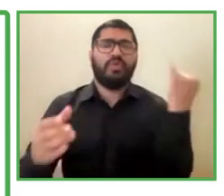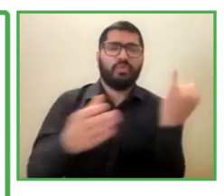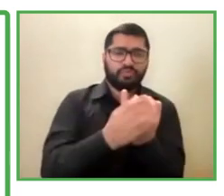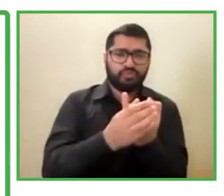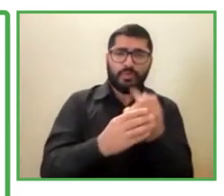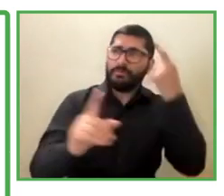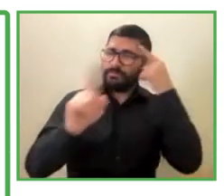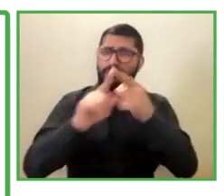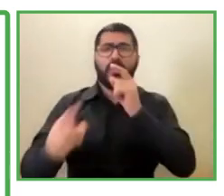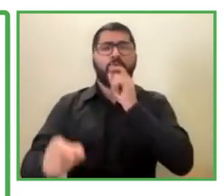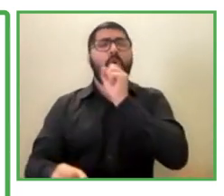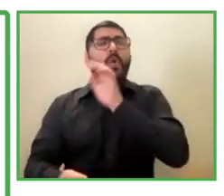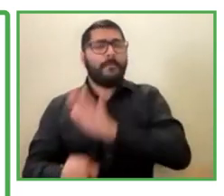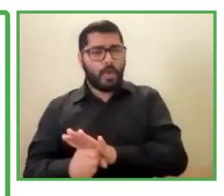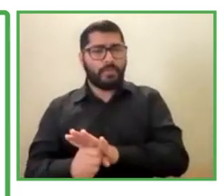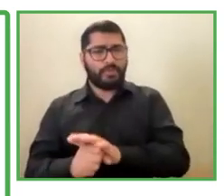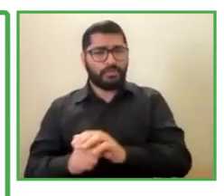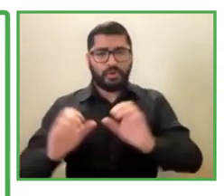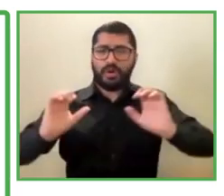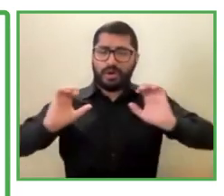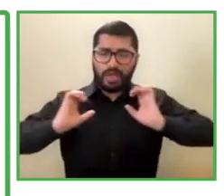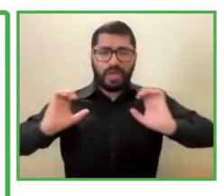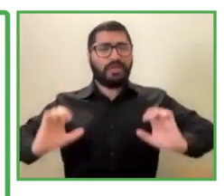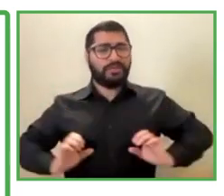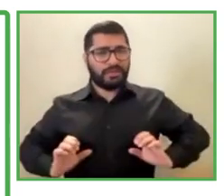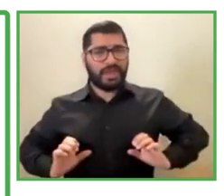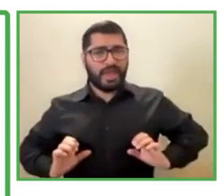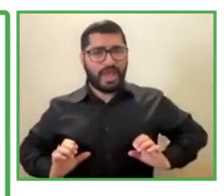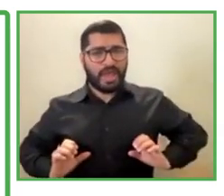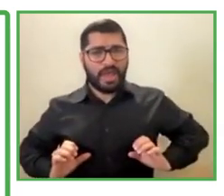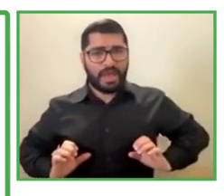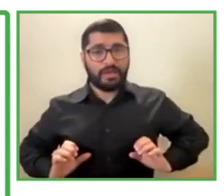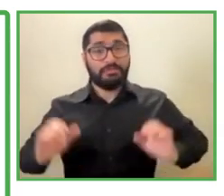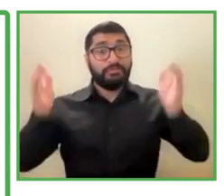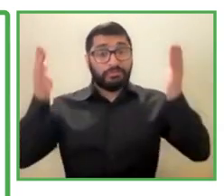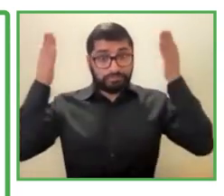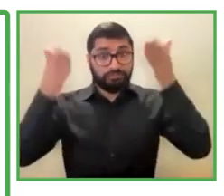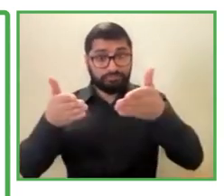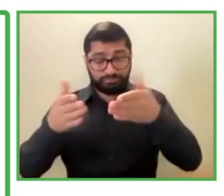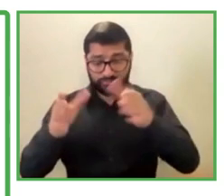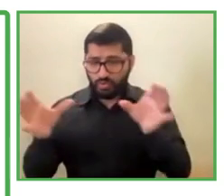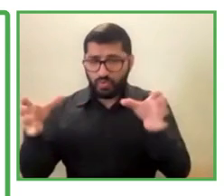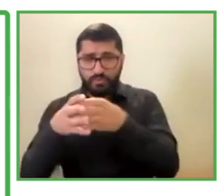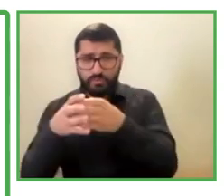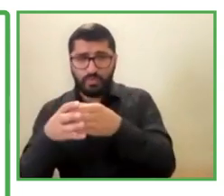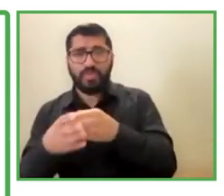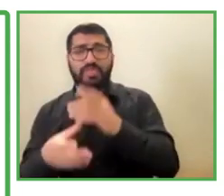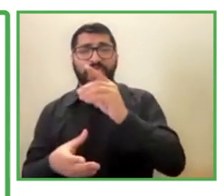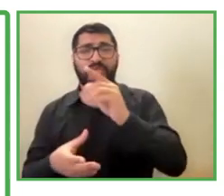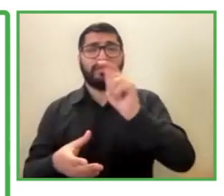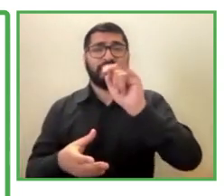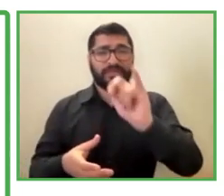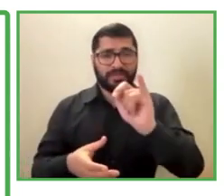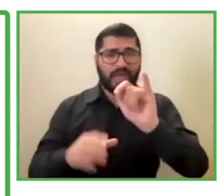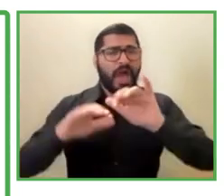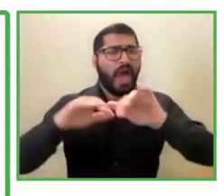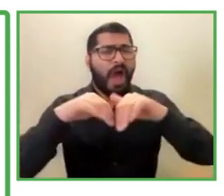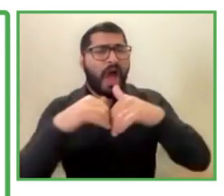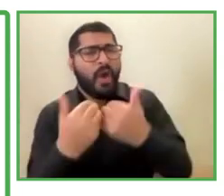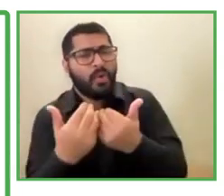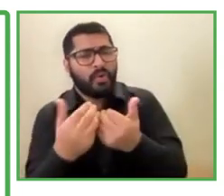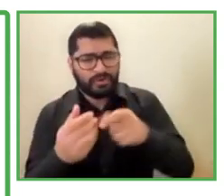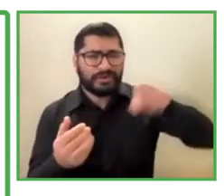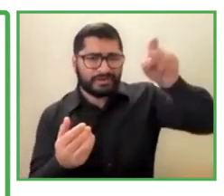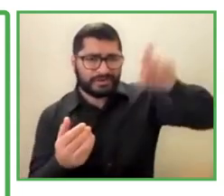information technology team, so they understand how they need to integrate the WCAG standards, or